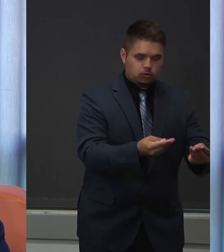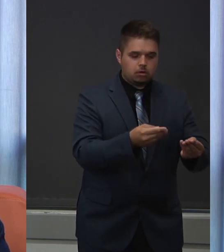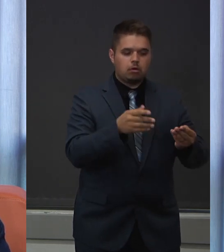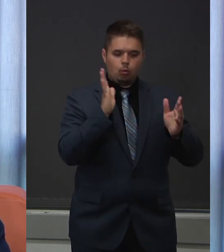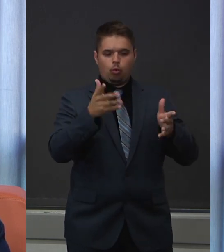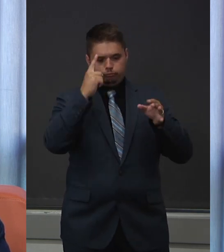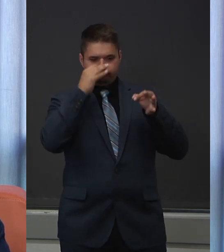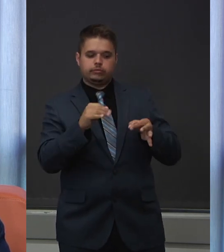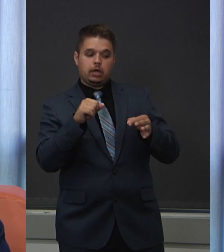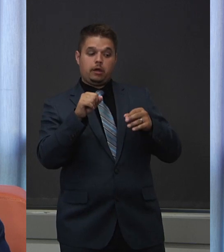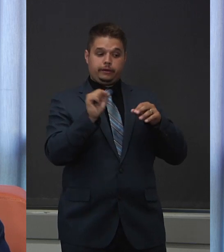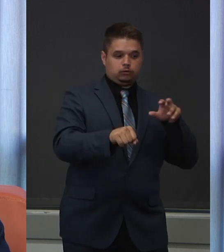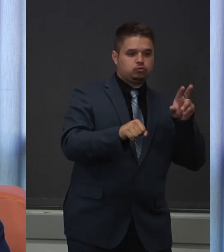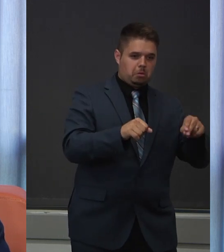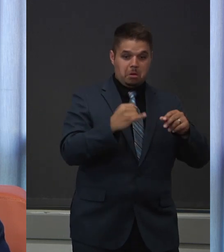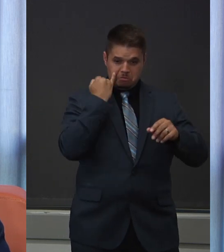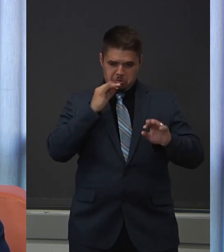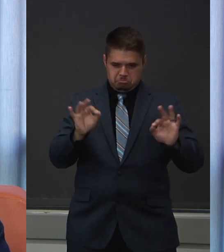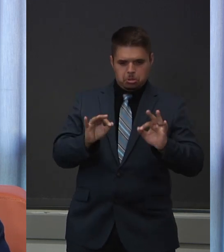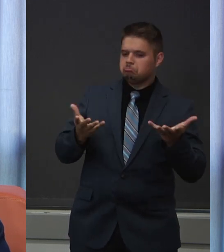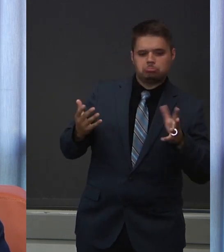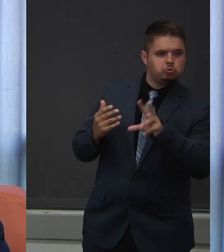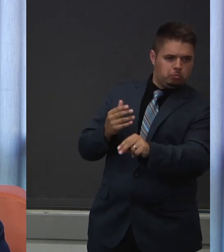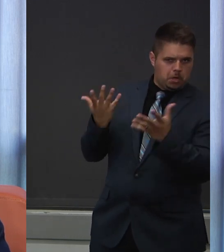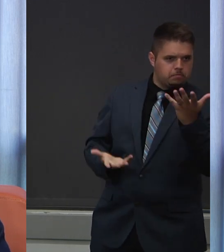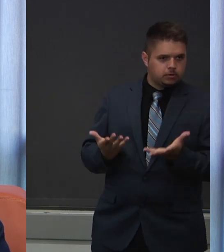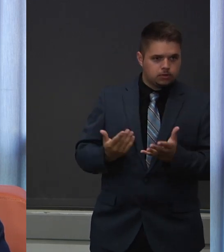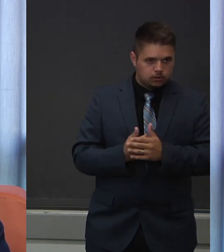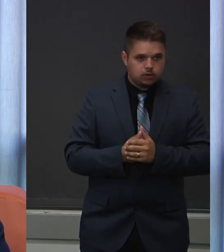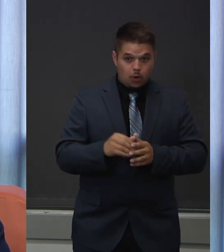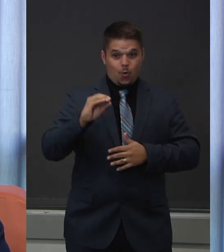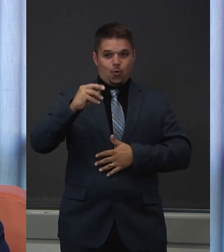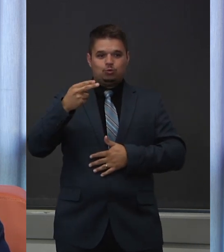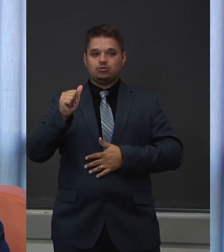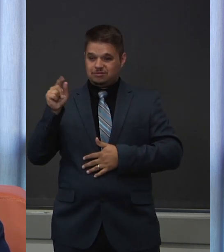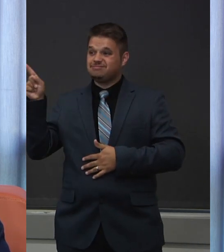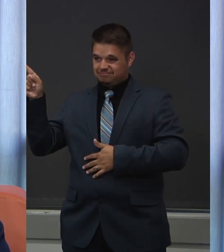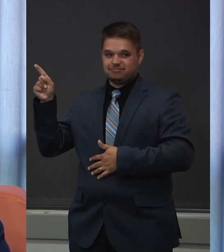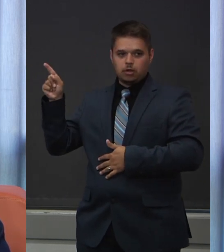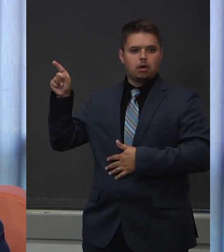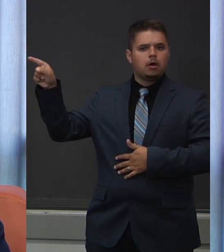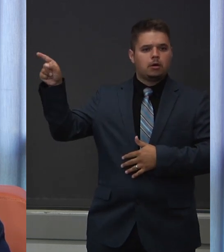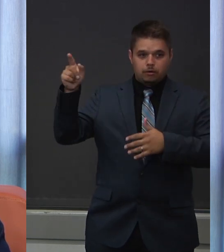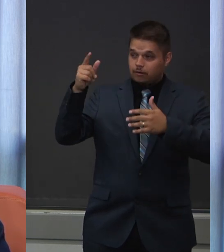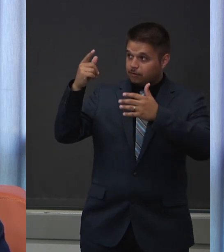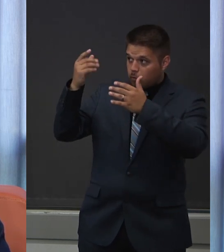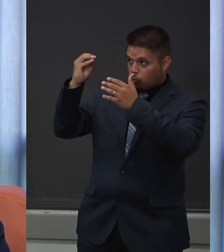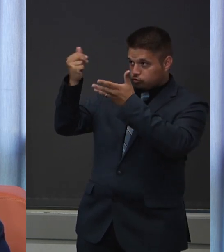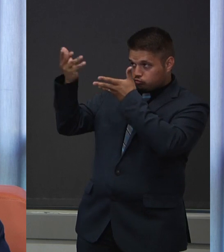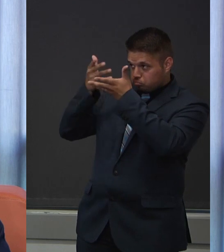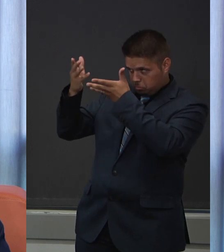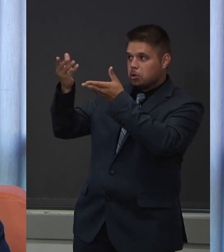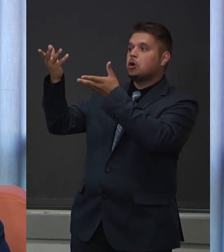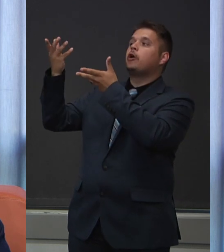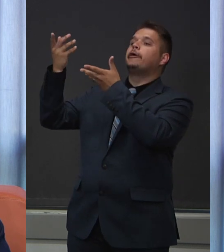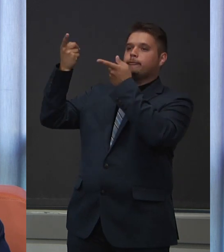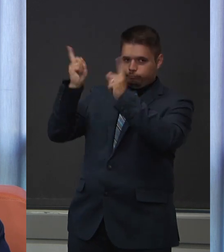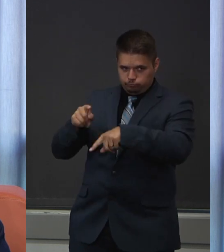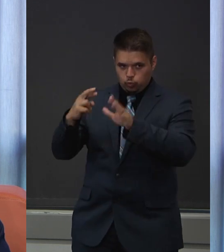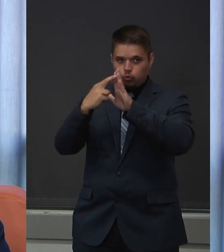Now, we at the OHA have made a series of guidelines available to those healthcare providers to help them make these decisions.